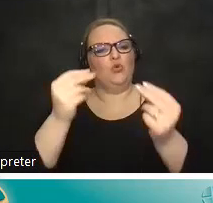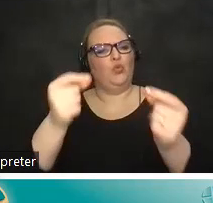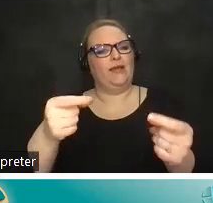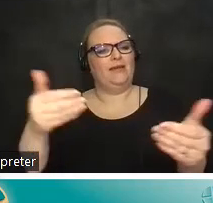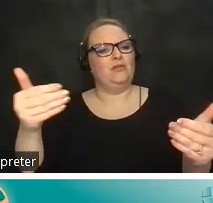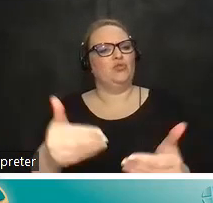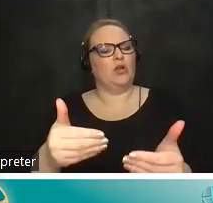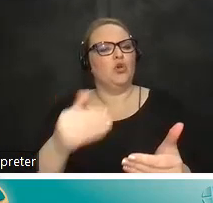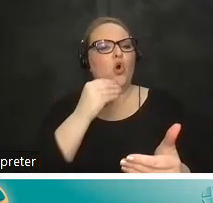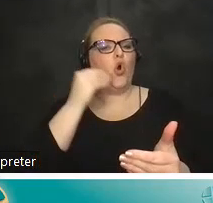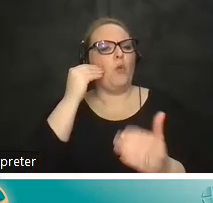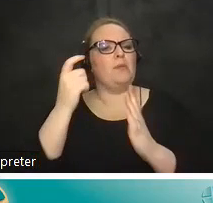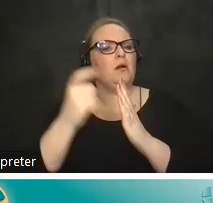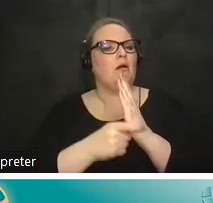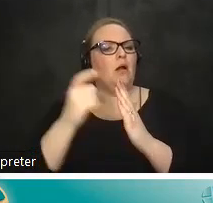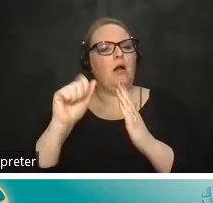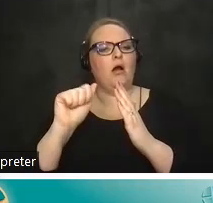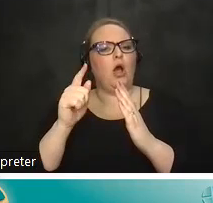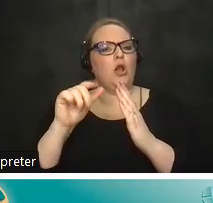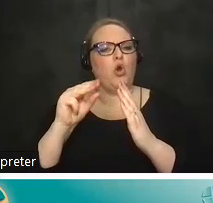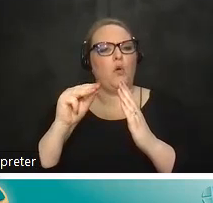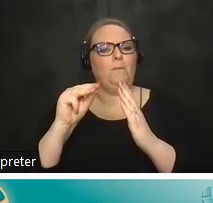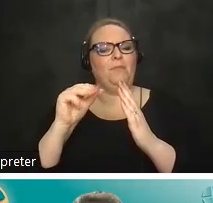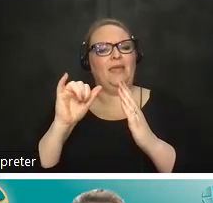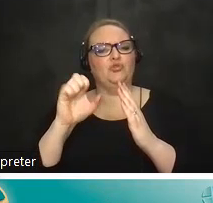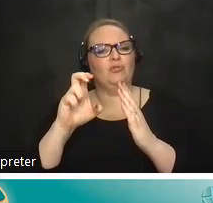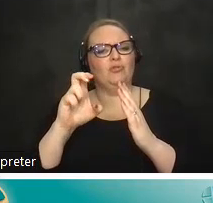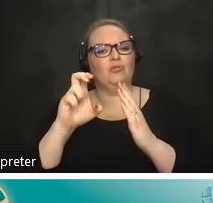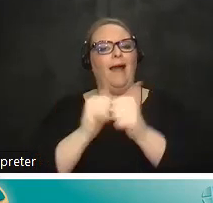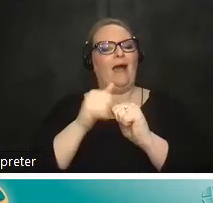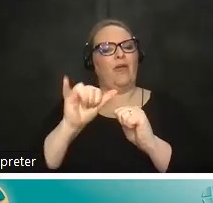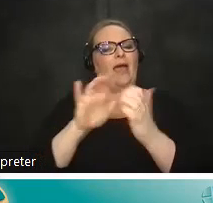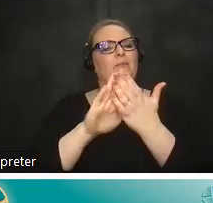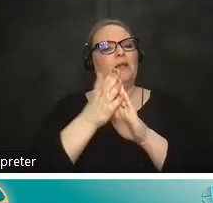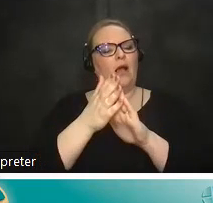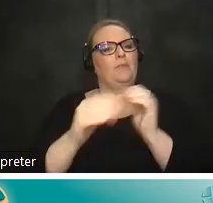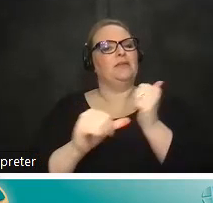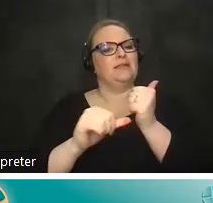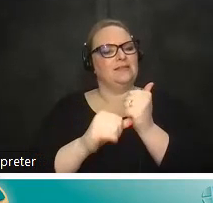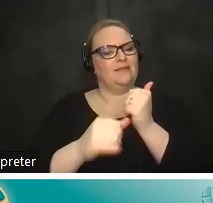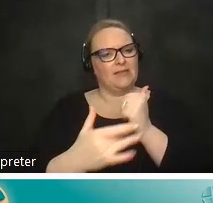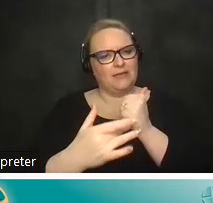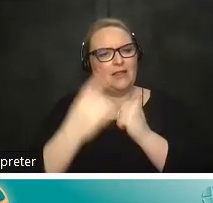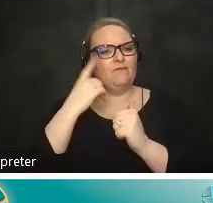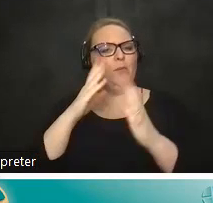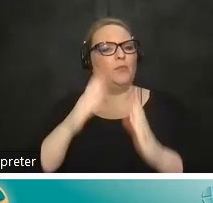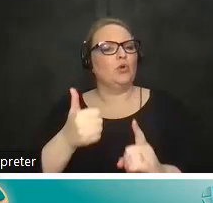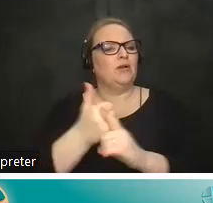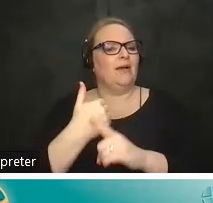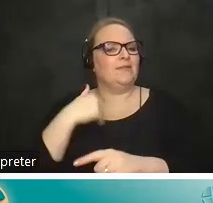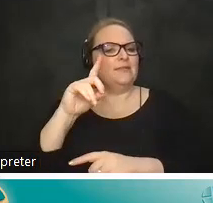what home automation is and how it can be applied as an assistive technology for persons with disabilities